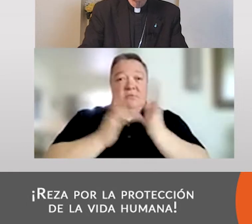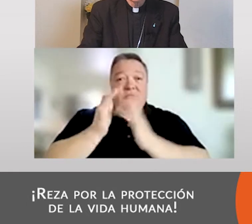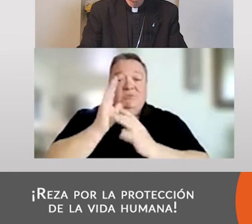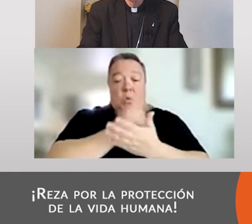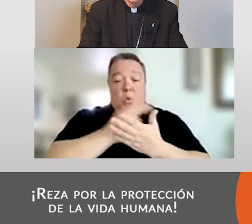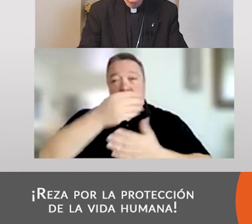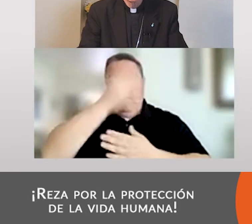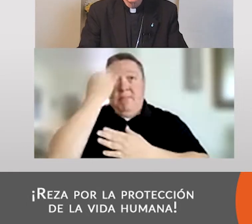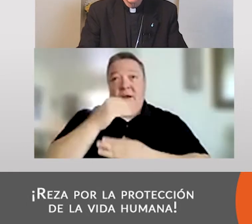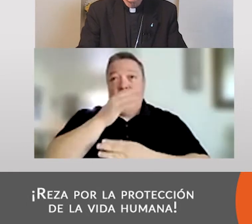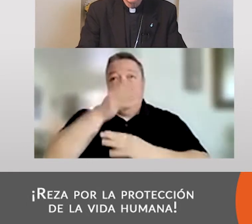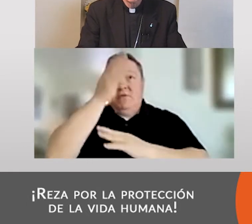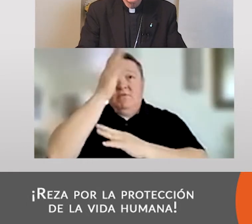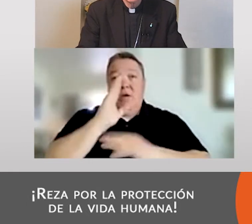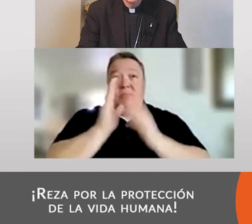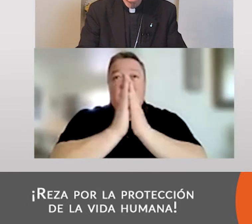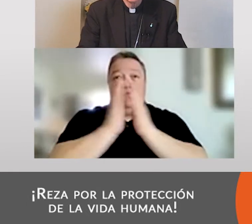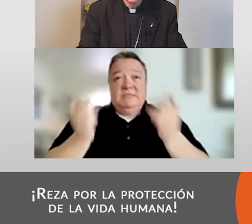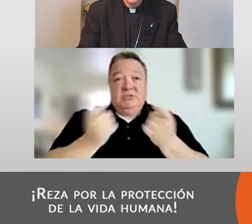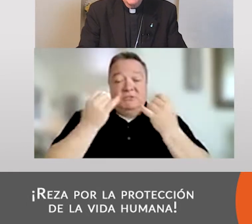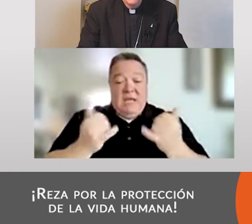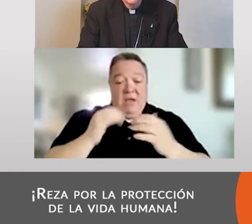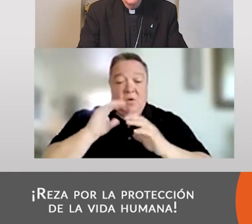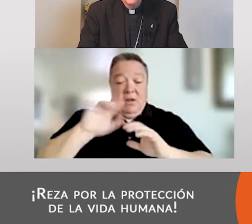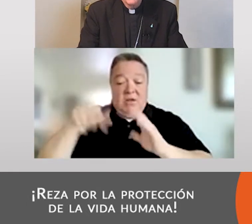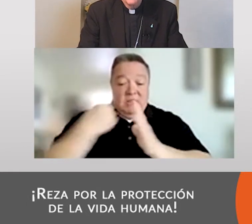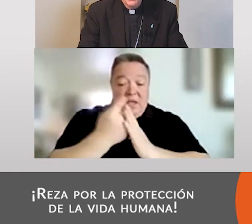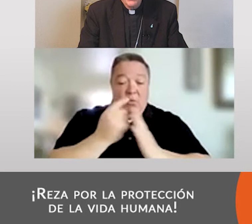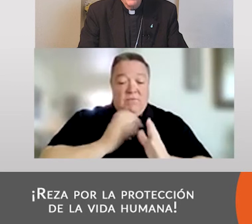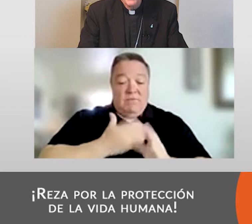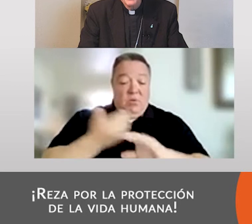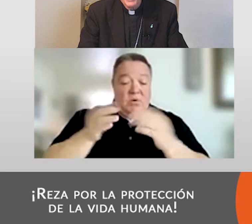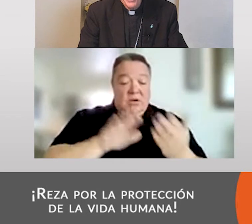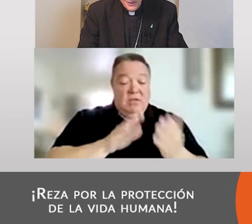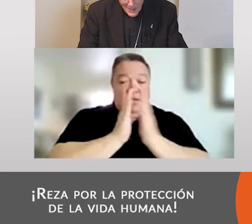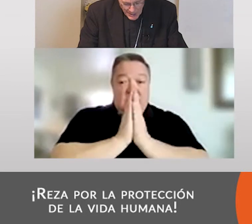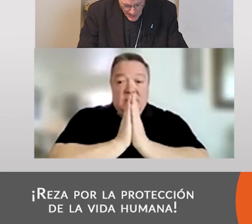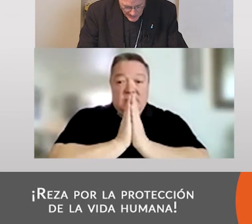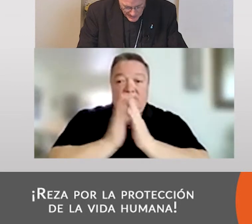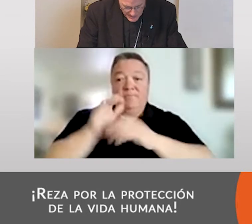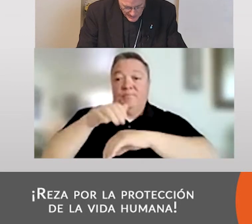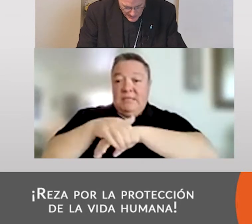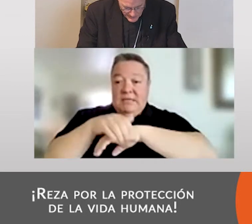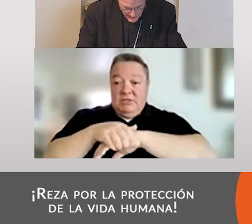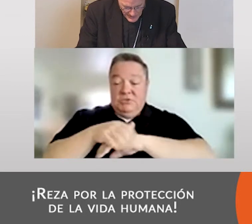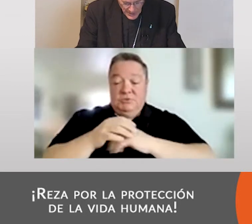Mary, Mother of God, pray for us sinners, now and at the hour of our death. Amen.